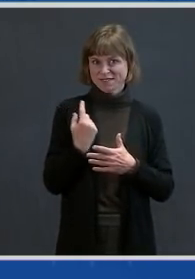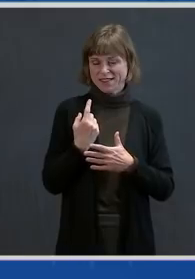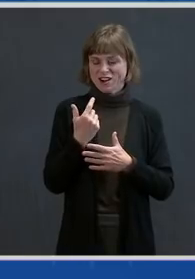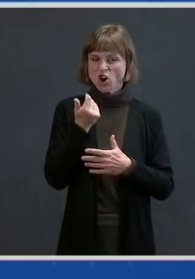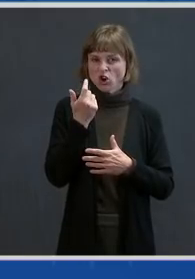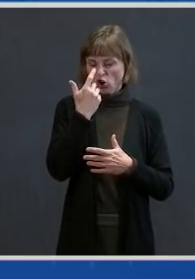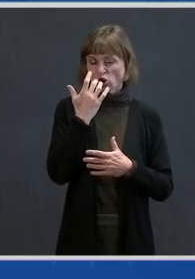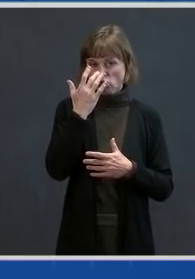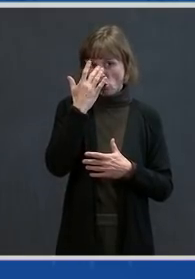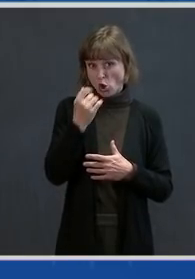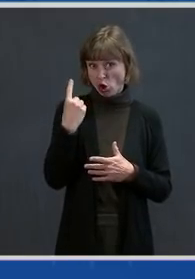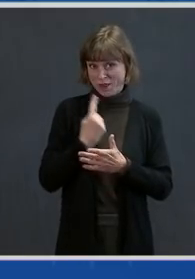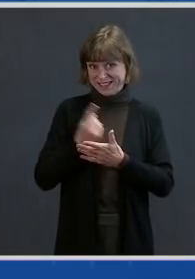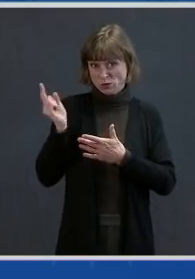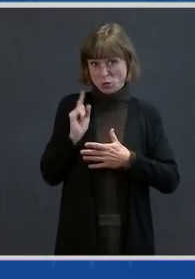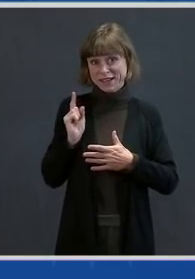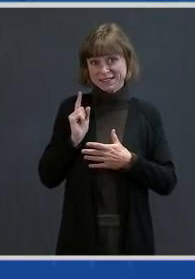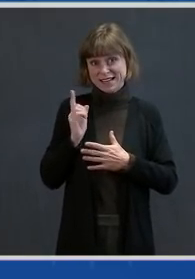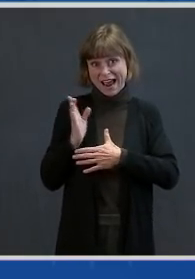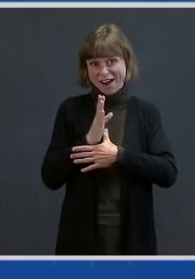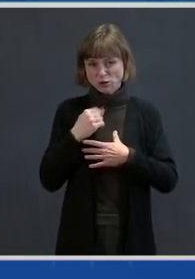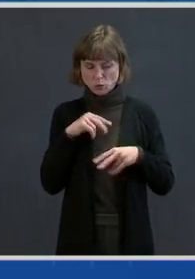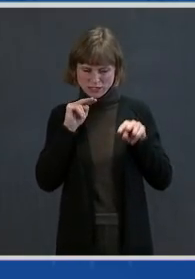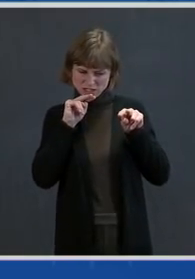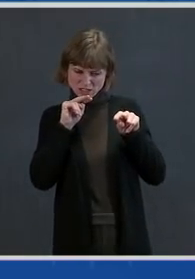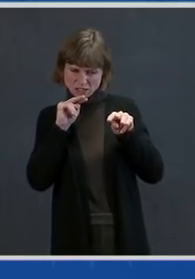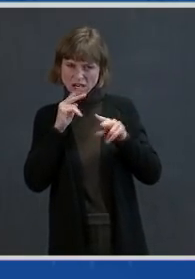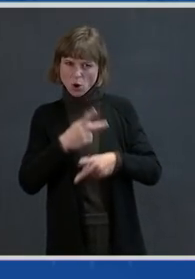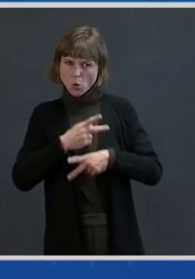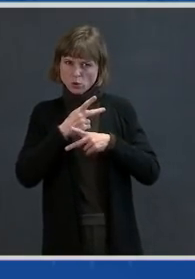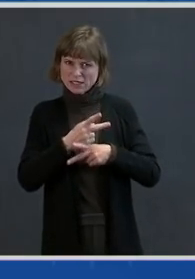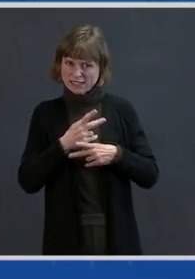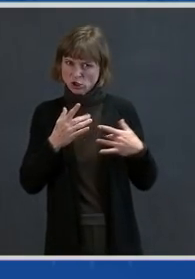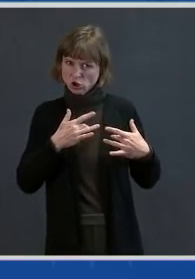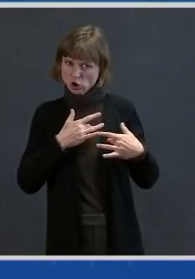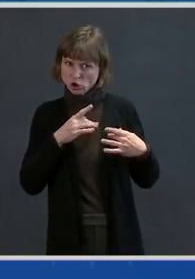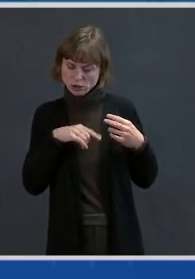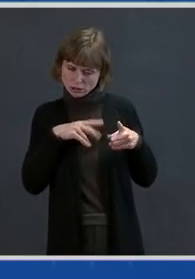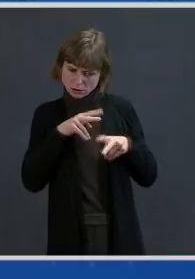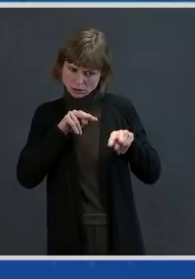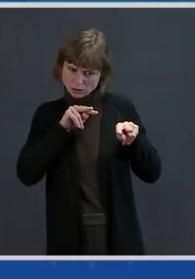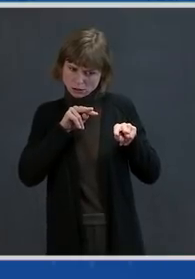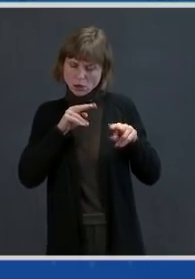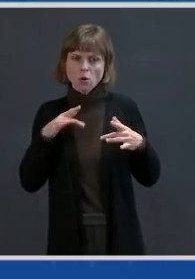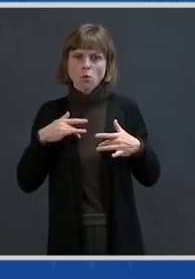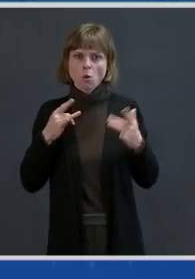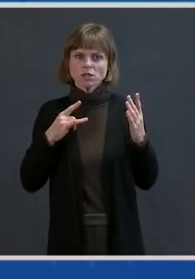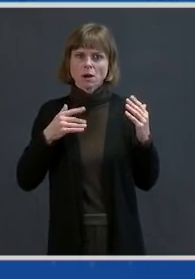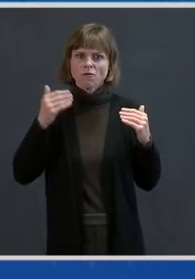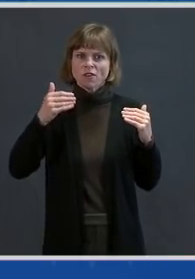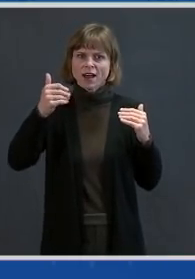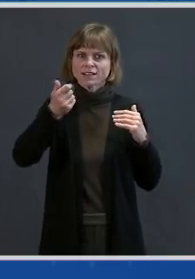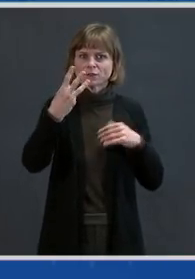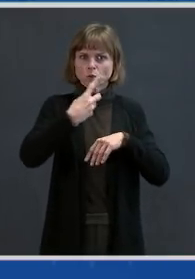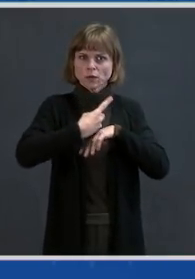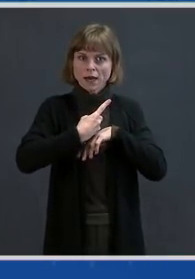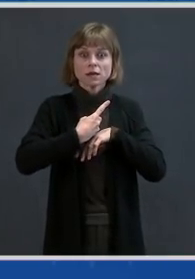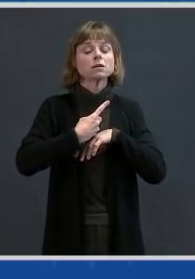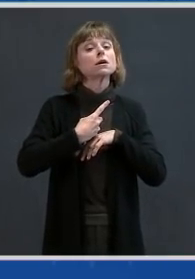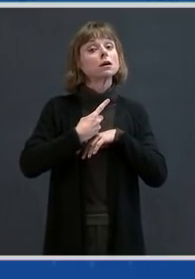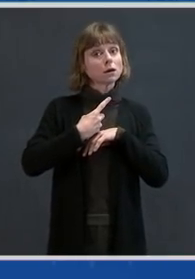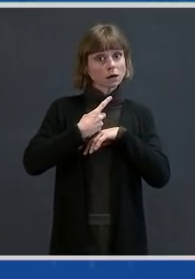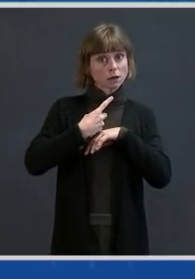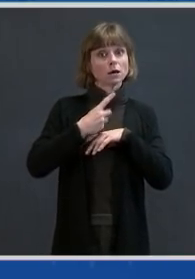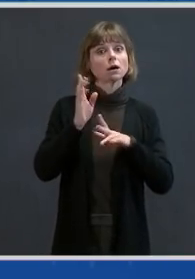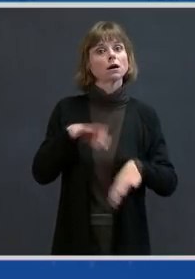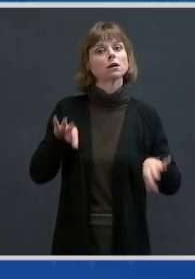We are watching these concerning data very closely to see where they will go over the next few days. But it's important to remember